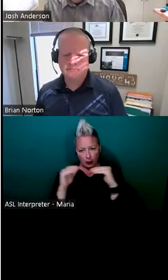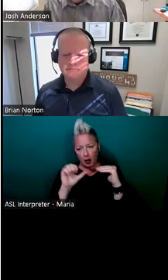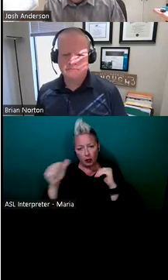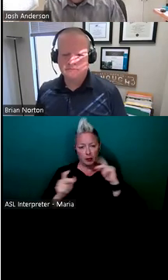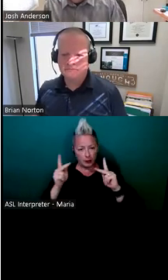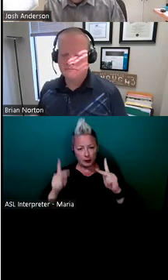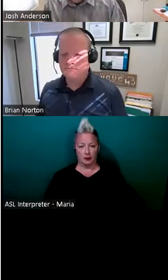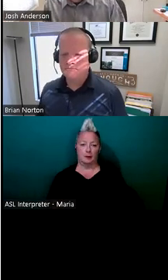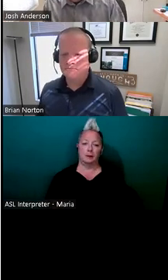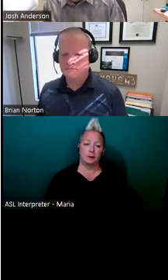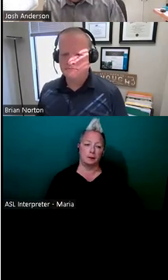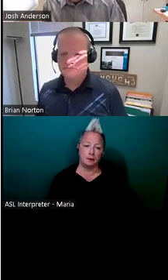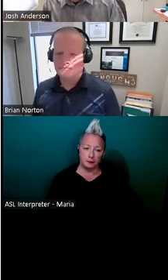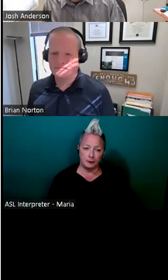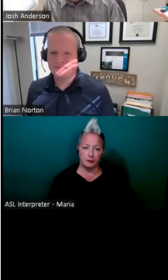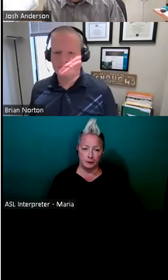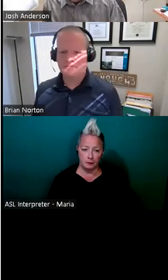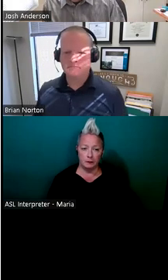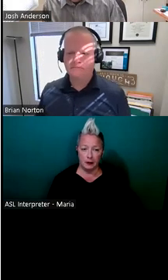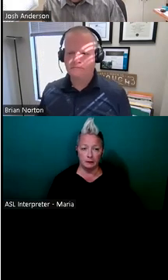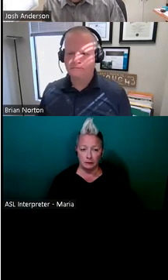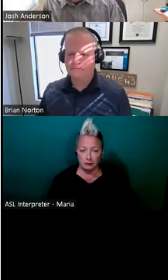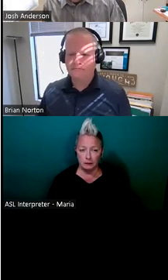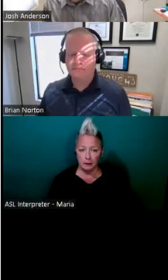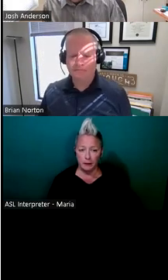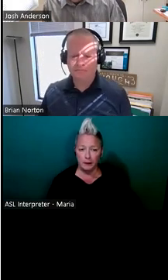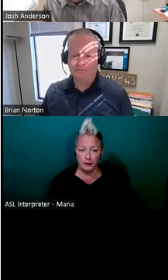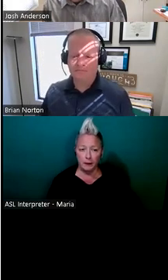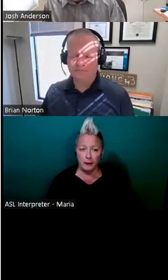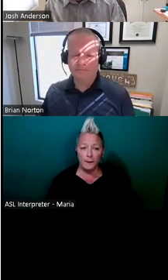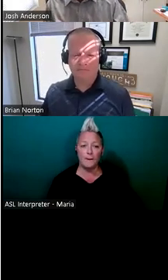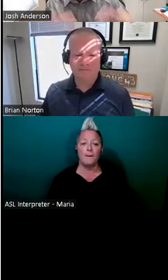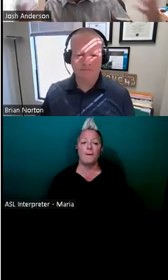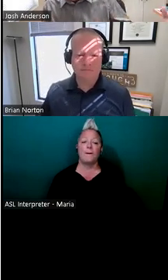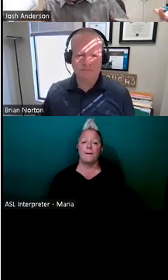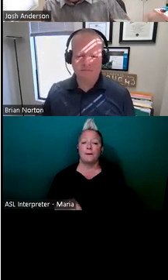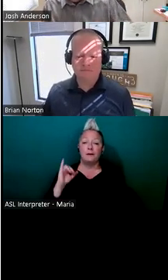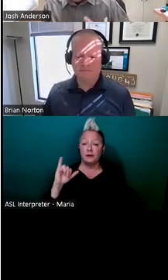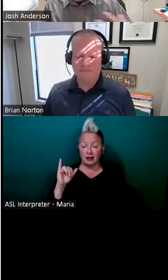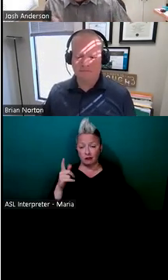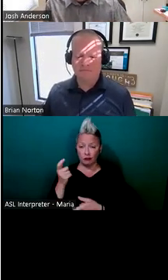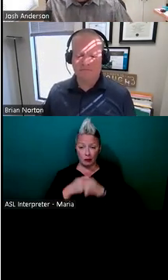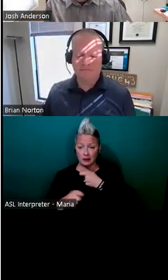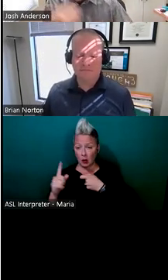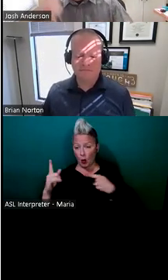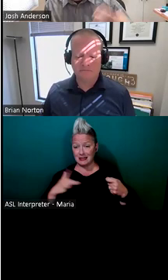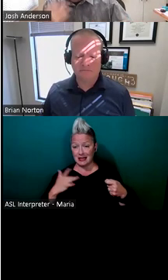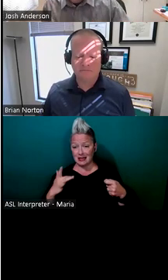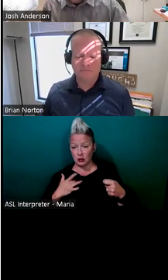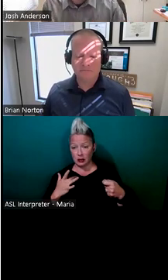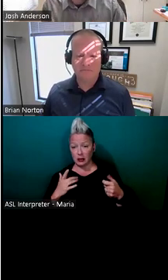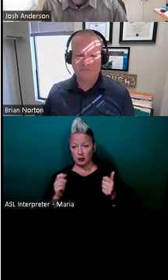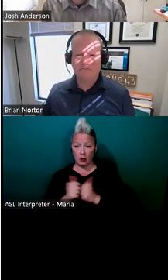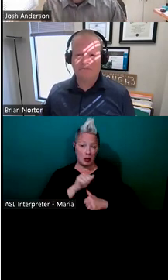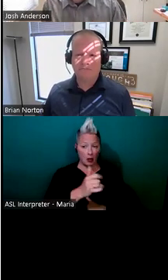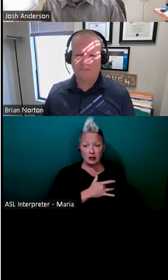in the entire place. So, uh, with that, it's just kind of replacing one sensory input with another one in